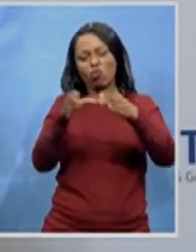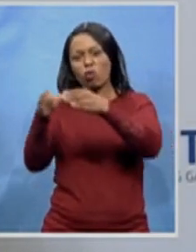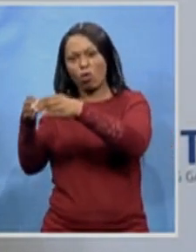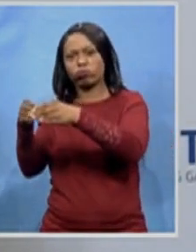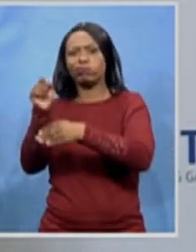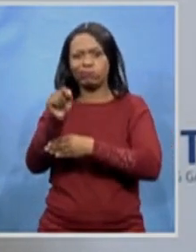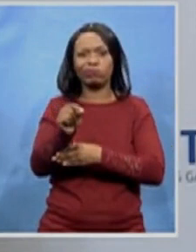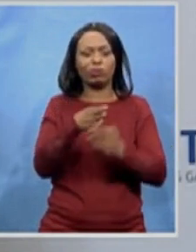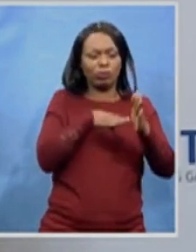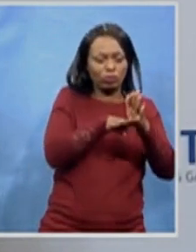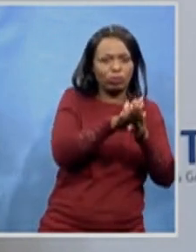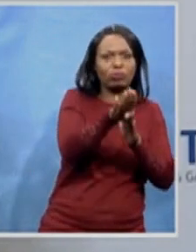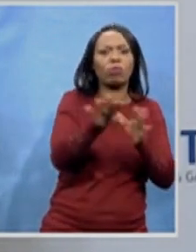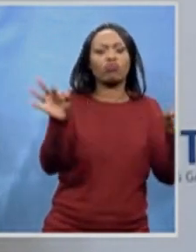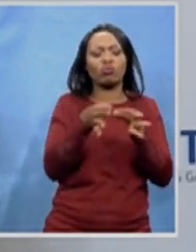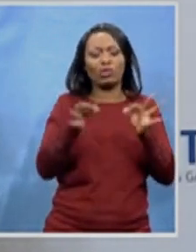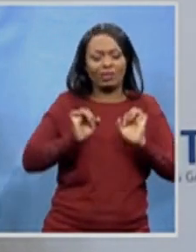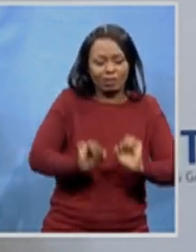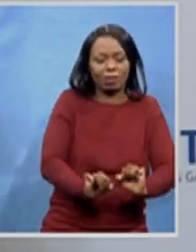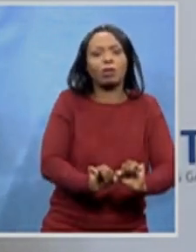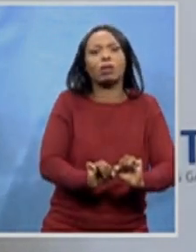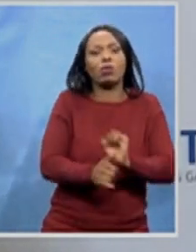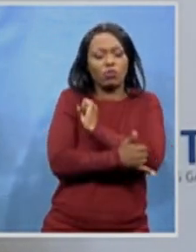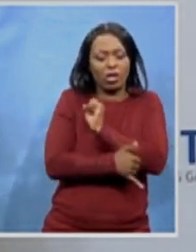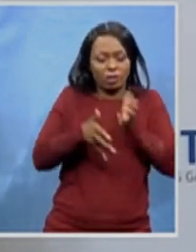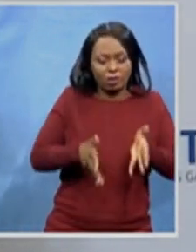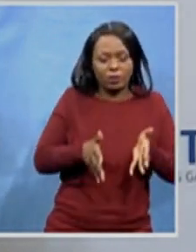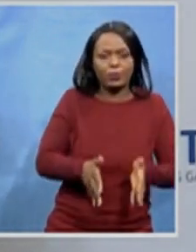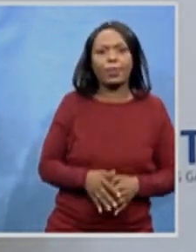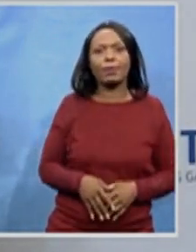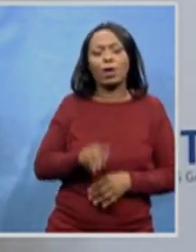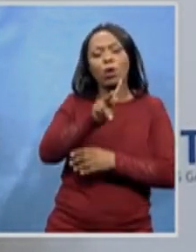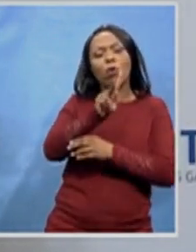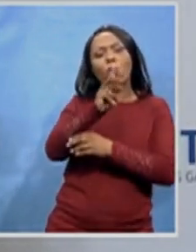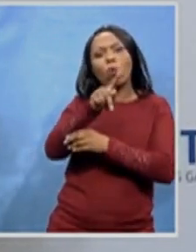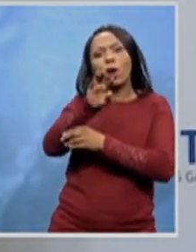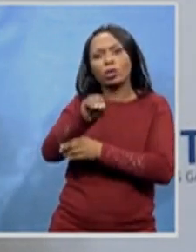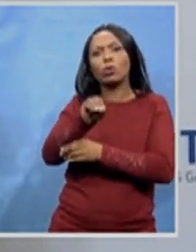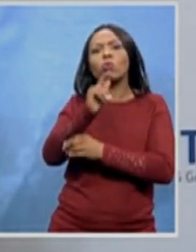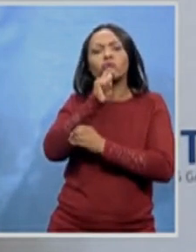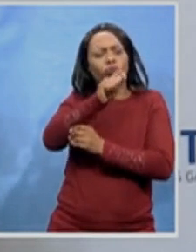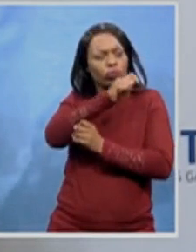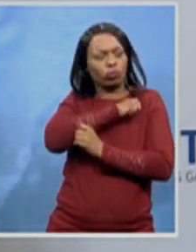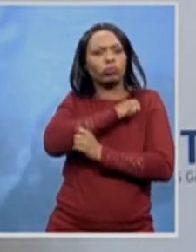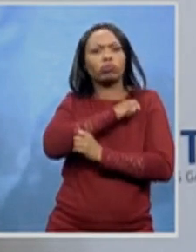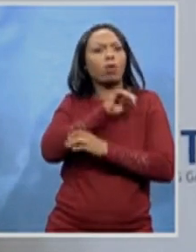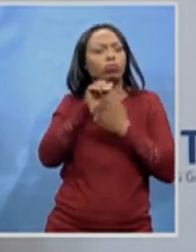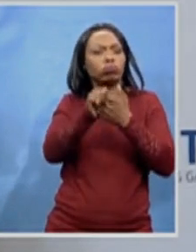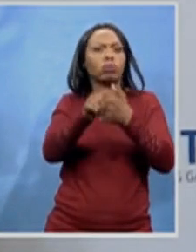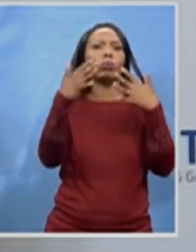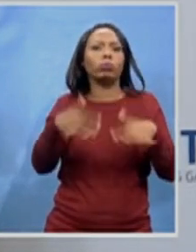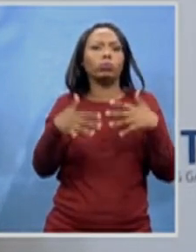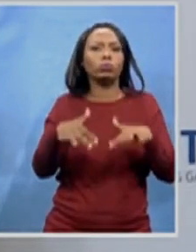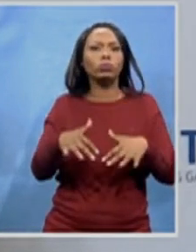Guaito is a movement that has given rise to Ikom and what we know